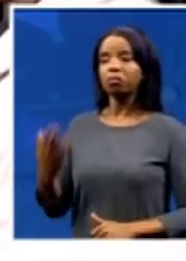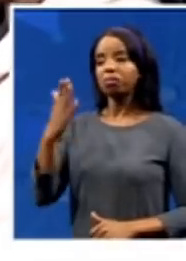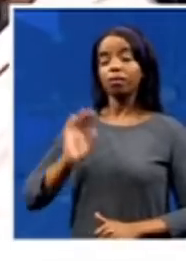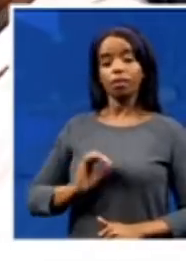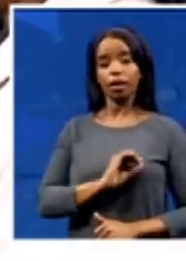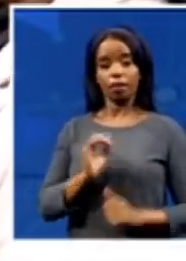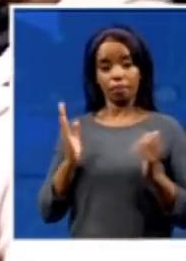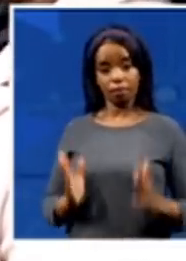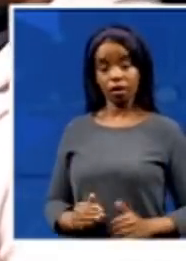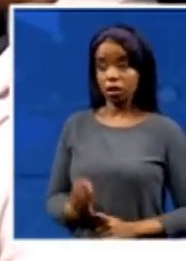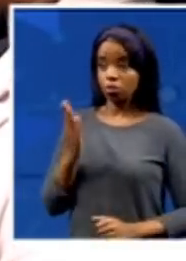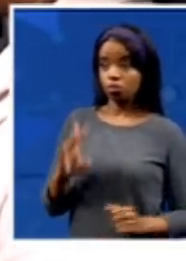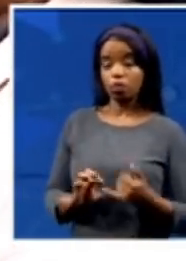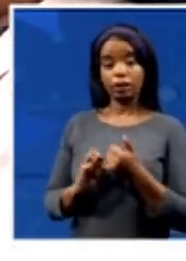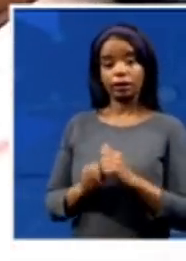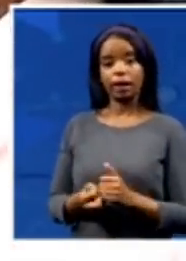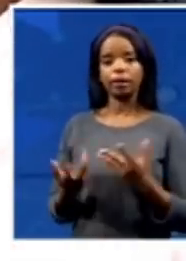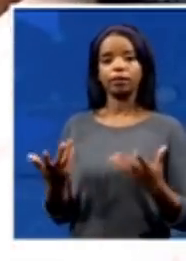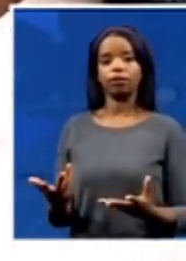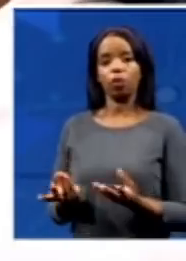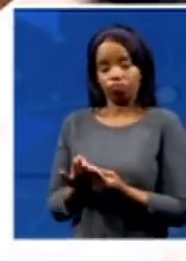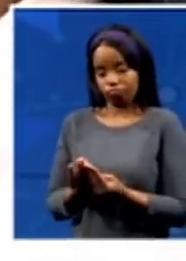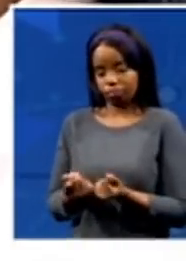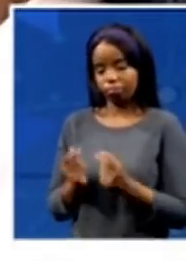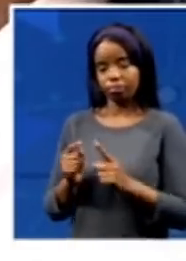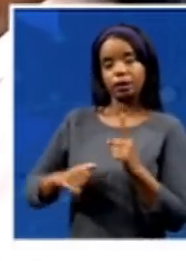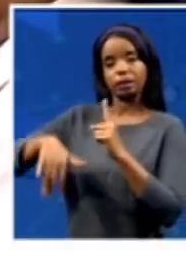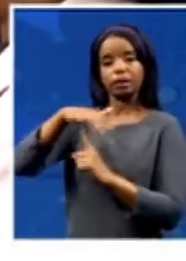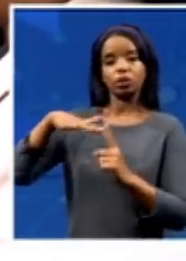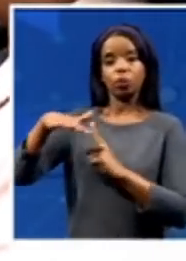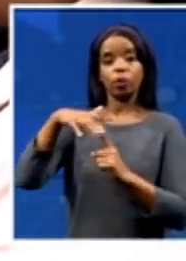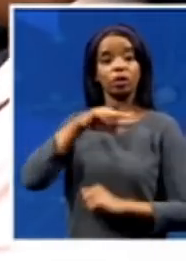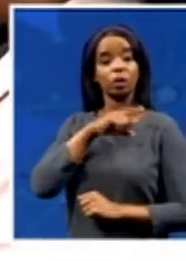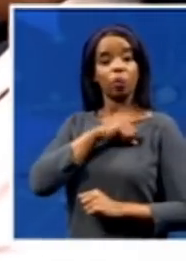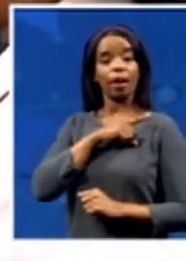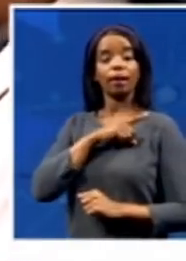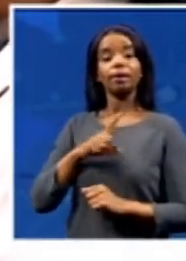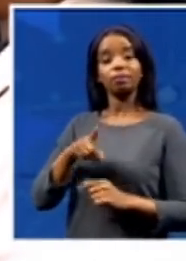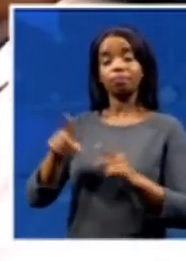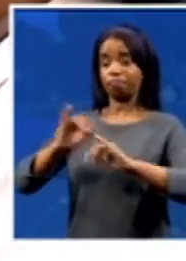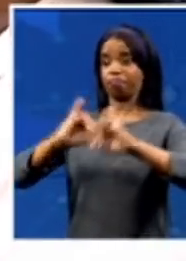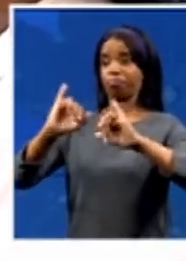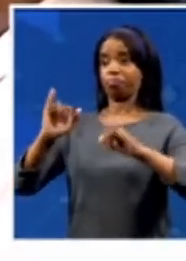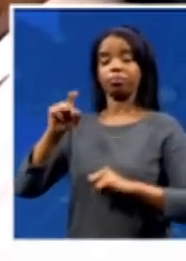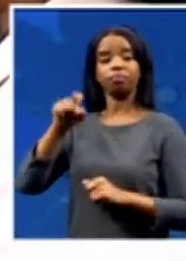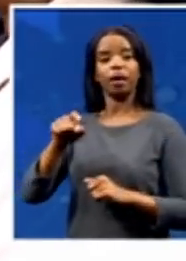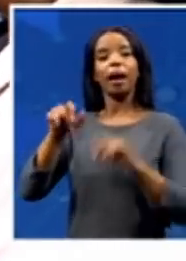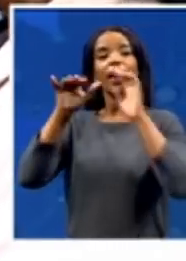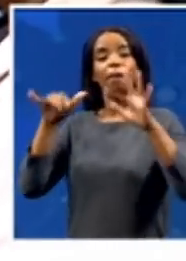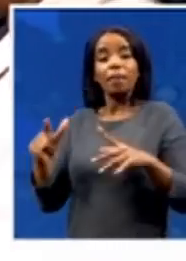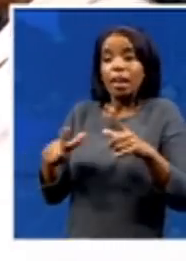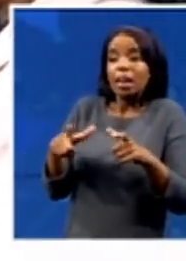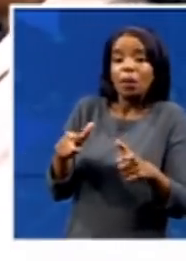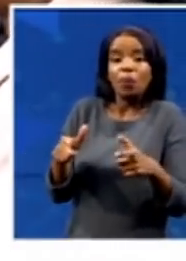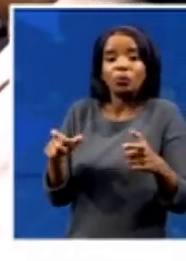situation, this natural disaster that was, you know, out of anyone's control, but there are some people, elements that are